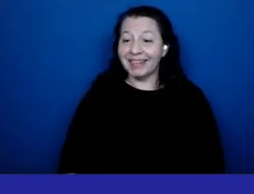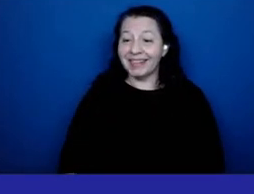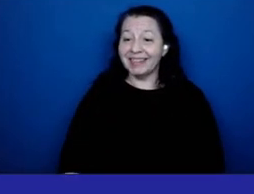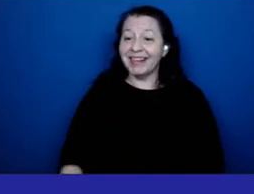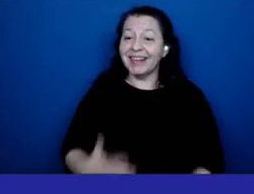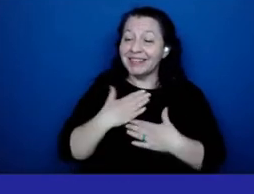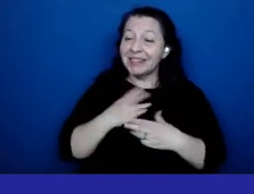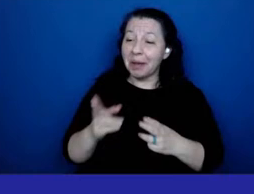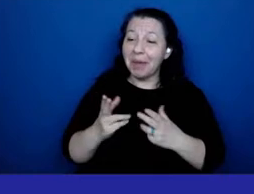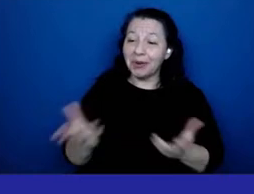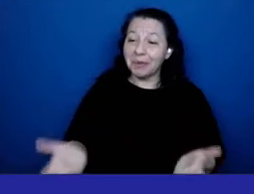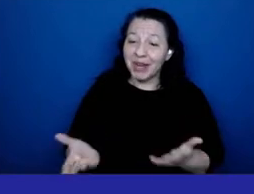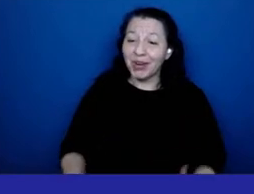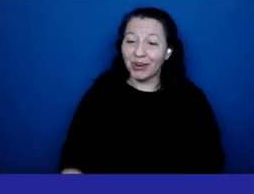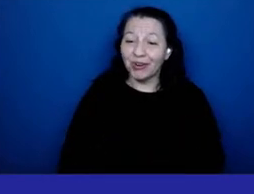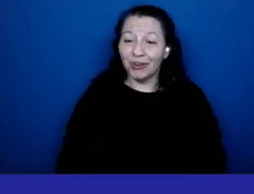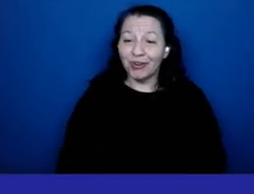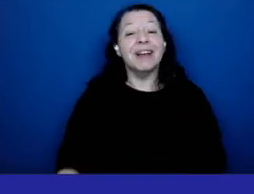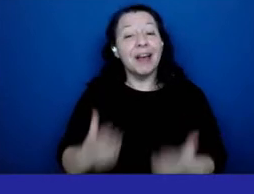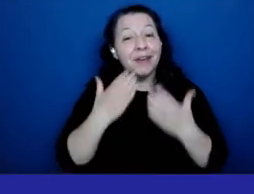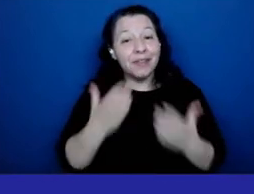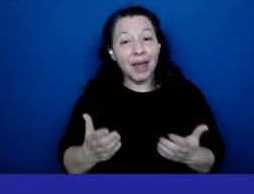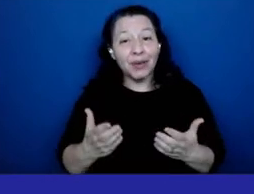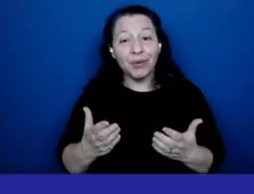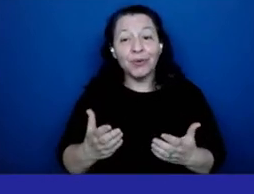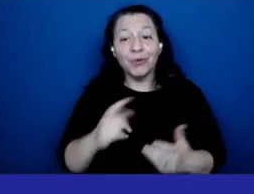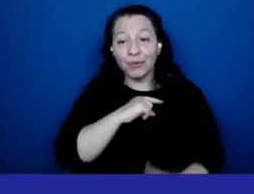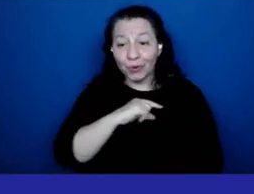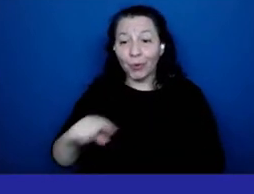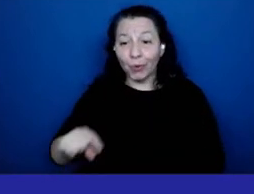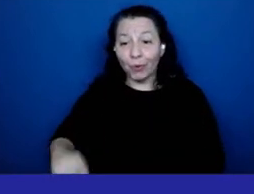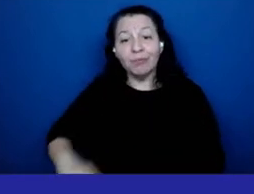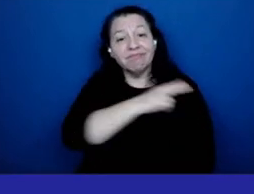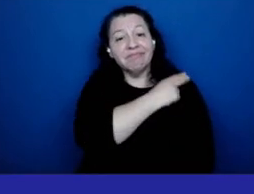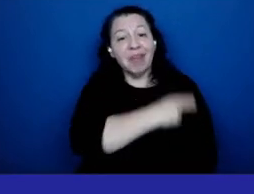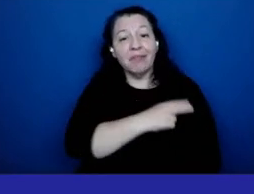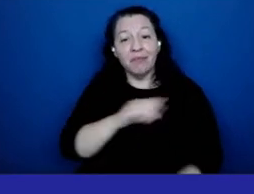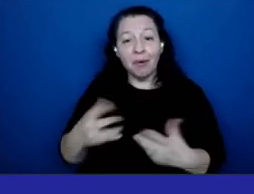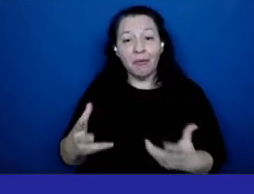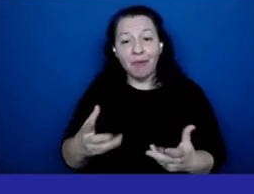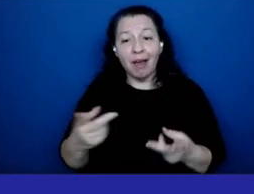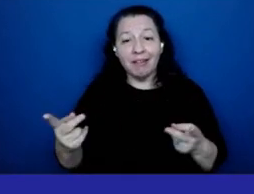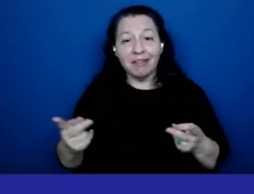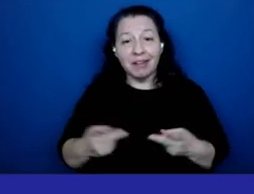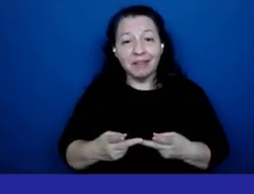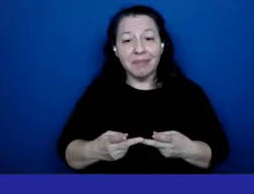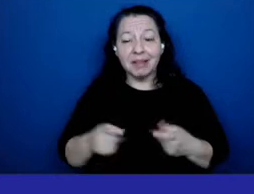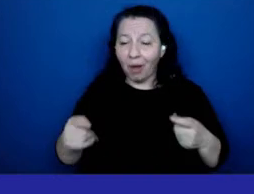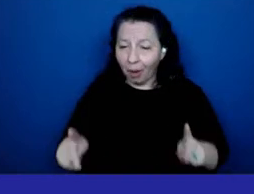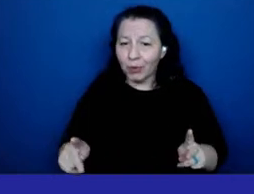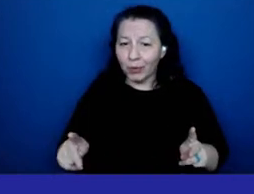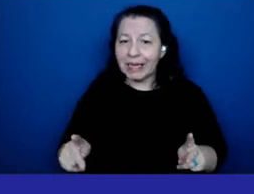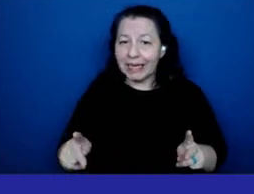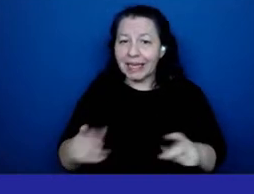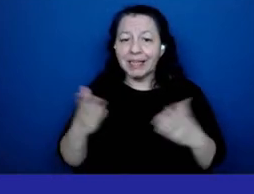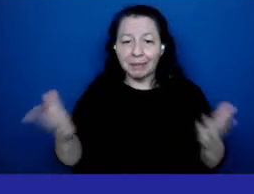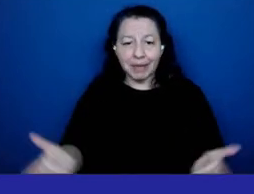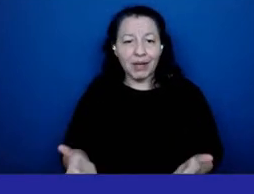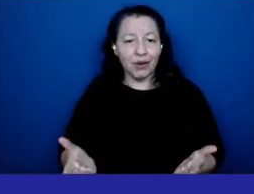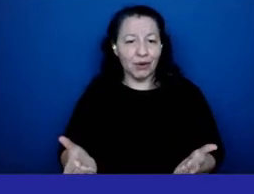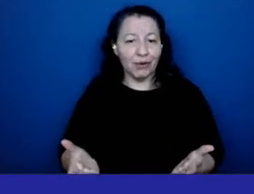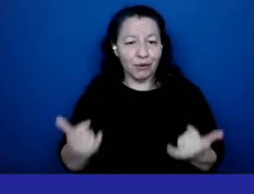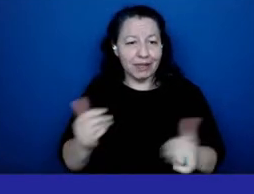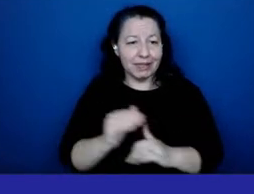just want to say thank you to queen's hospital for giving us the platform and opportunity to be here this evening